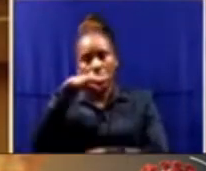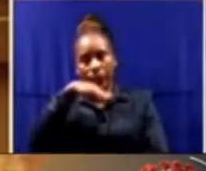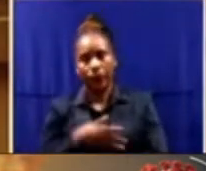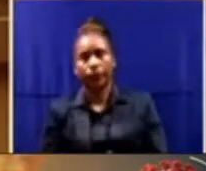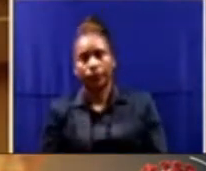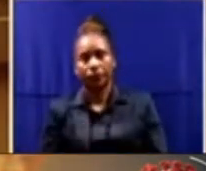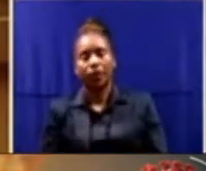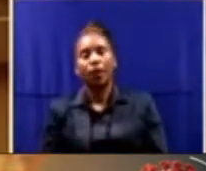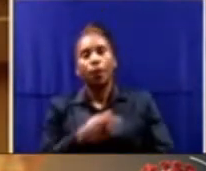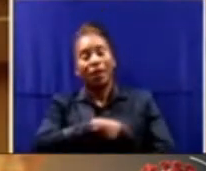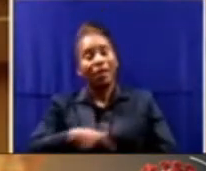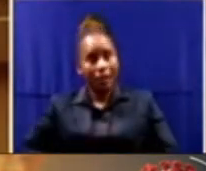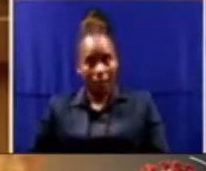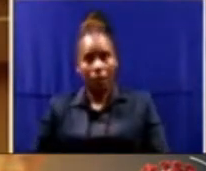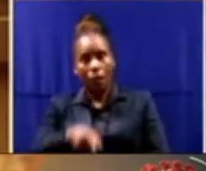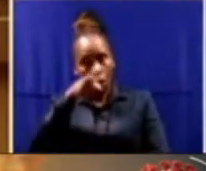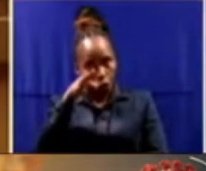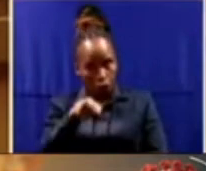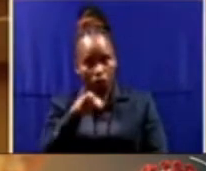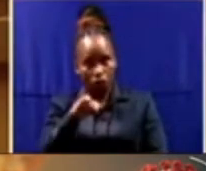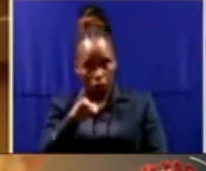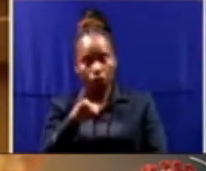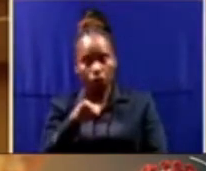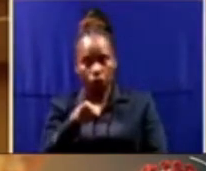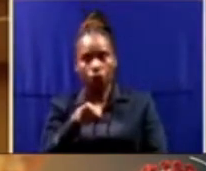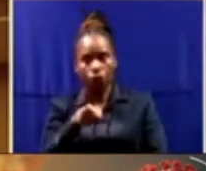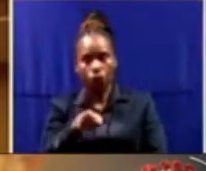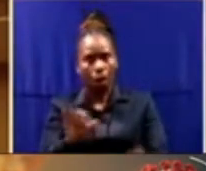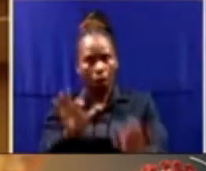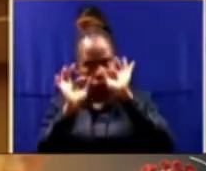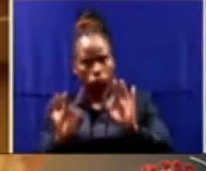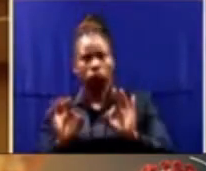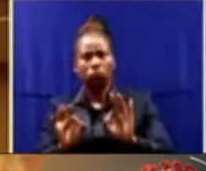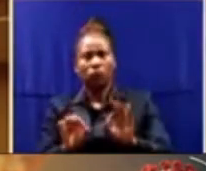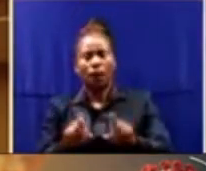complicit in this unprecedented crisis. I thank you. you. Thank